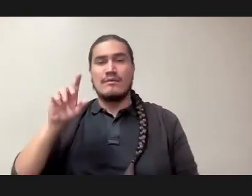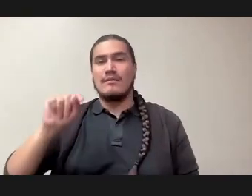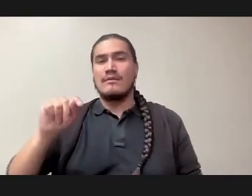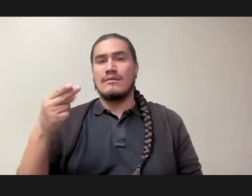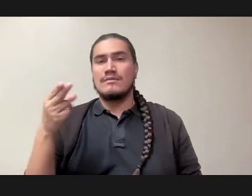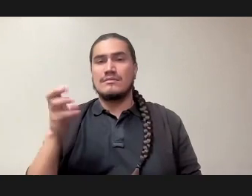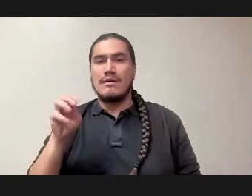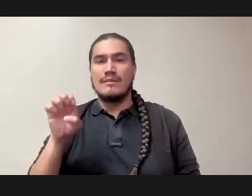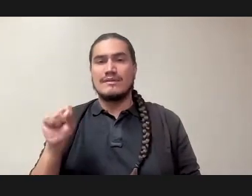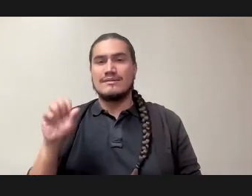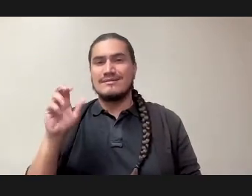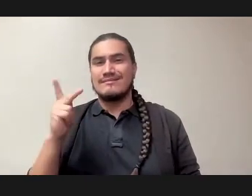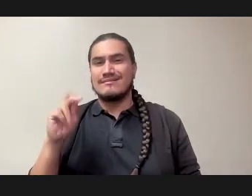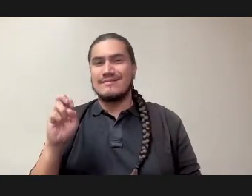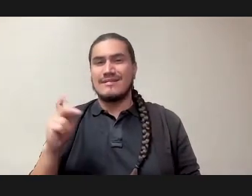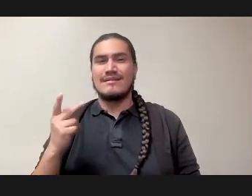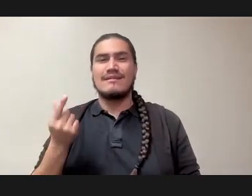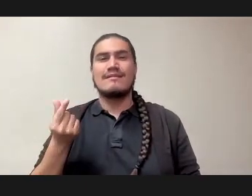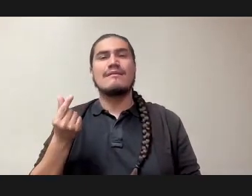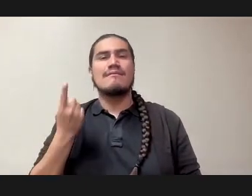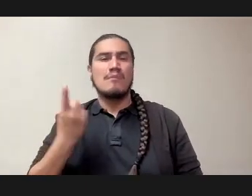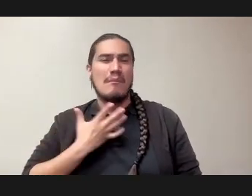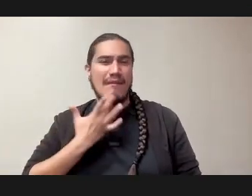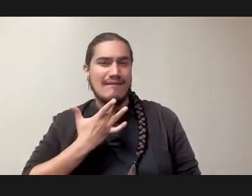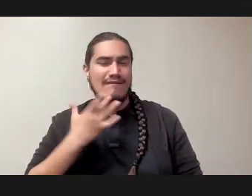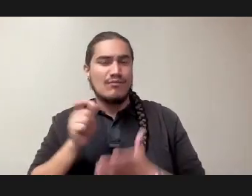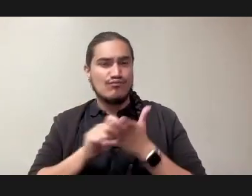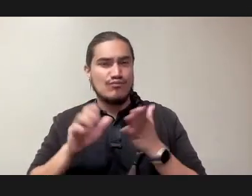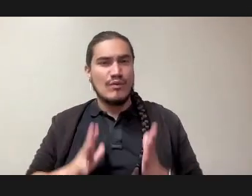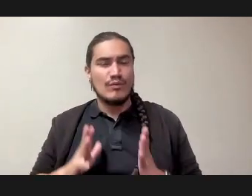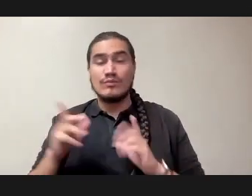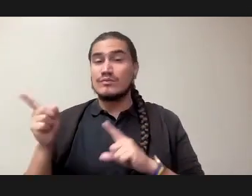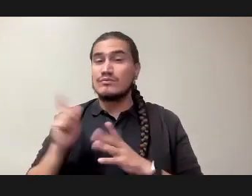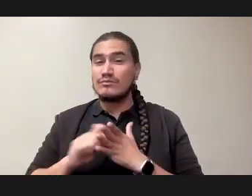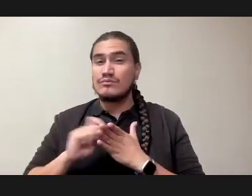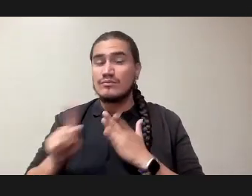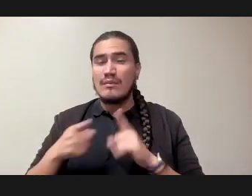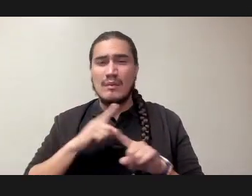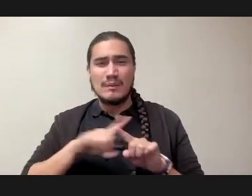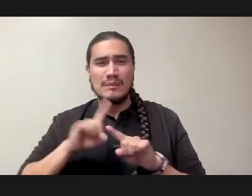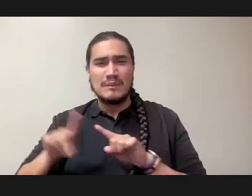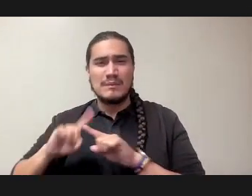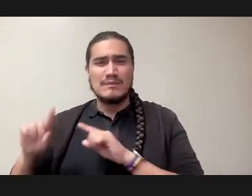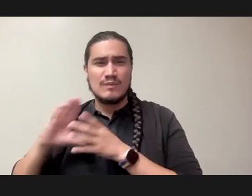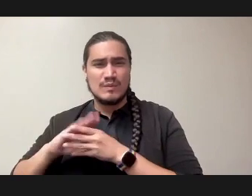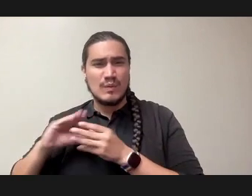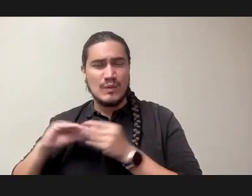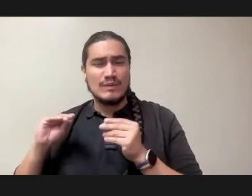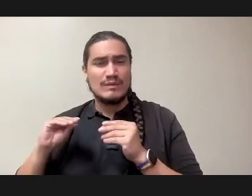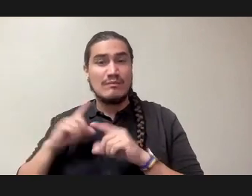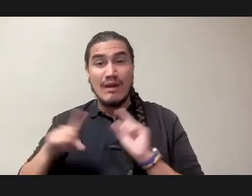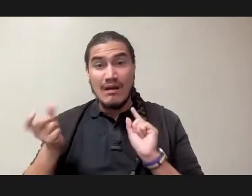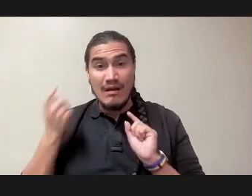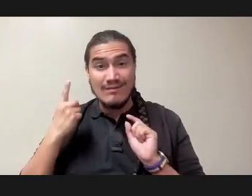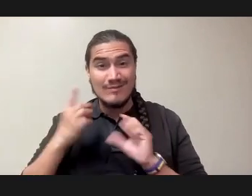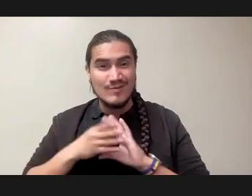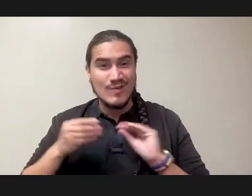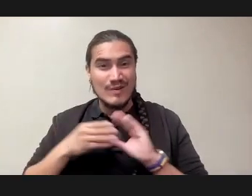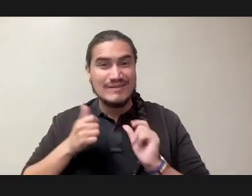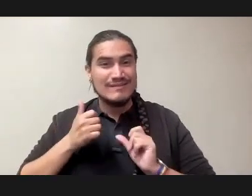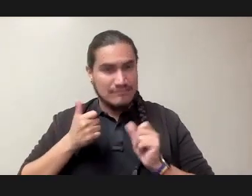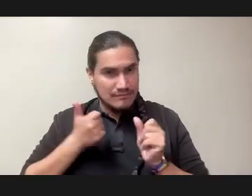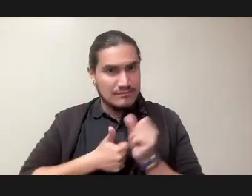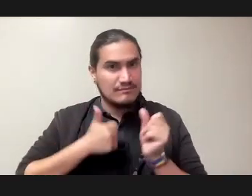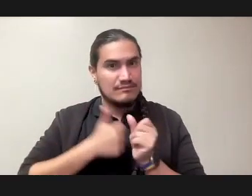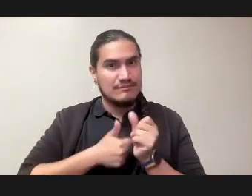writers, writes in his book, The Truth About Stories, that stories are dangerous. They are a matter